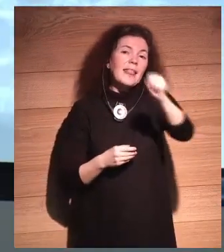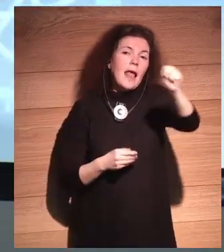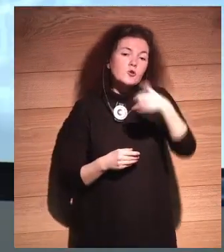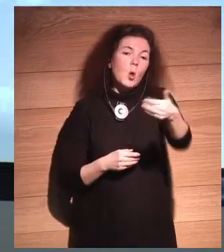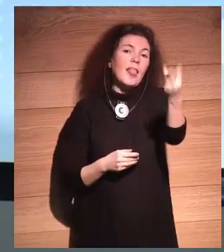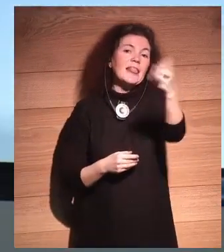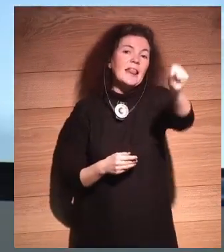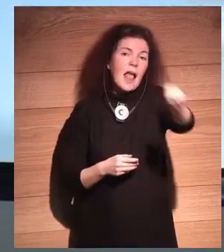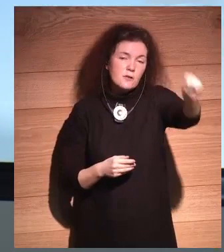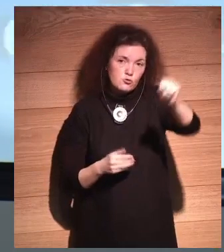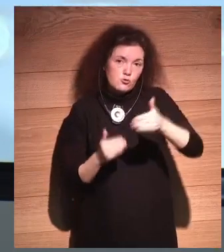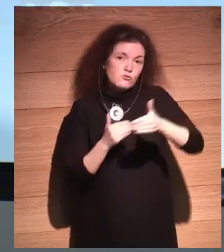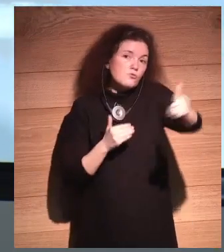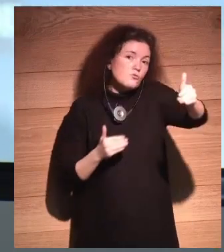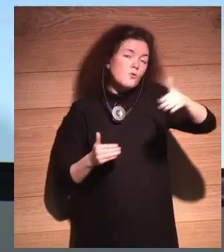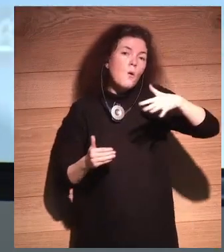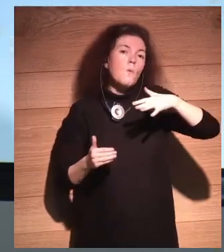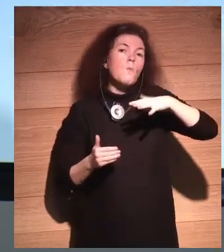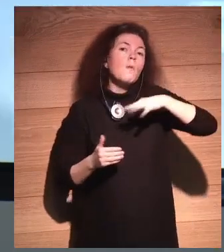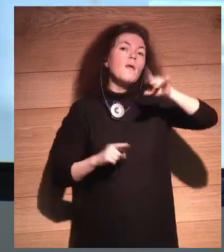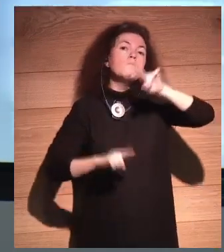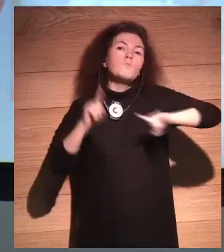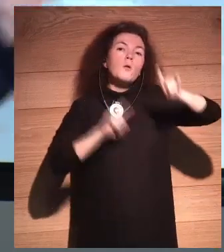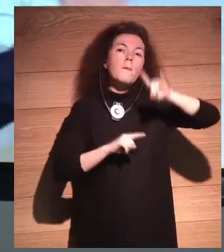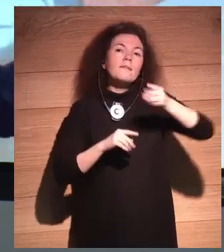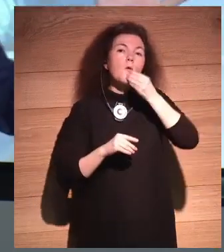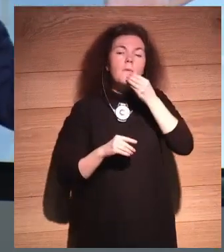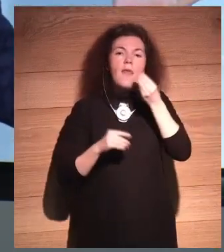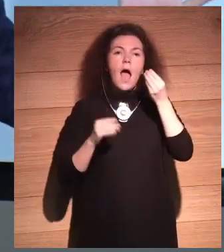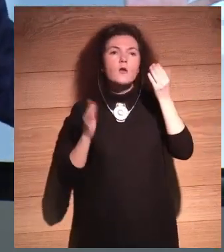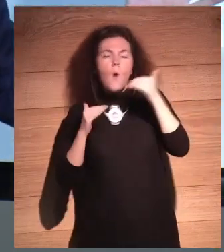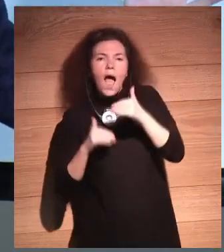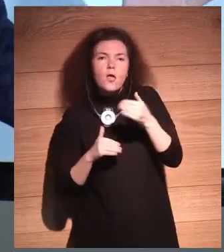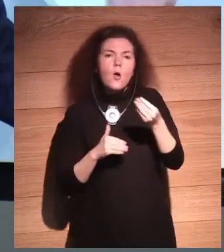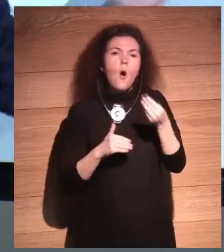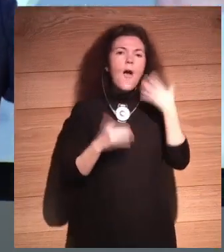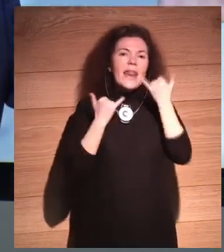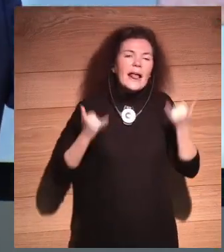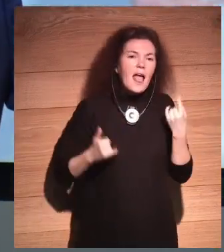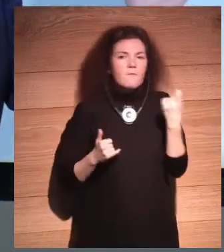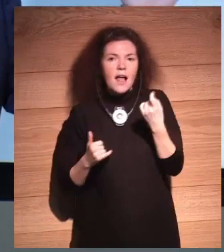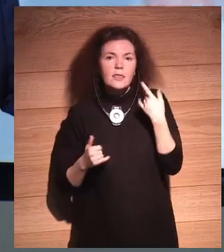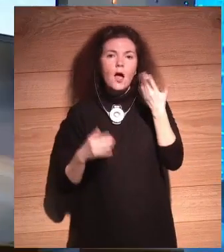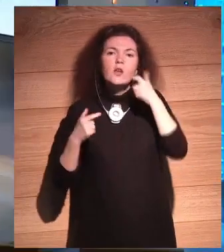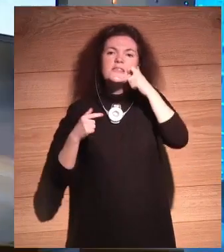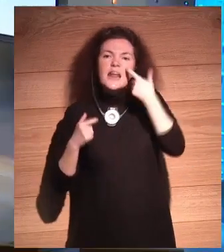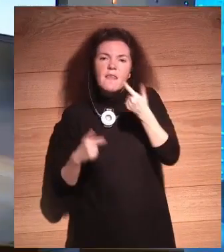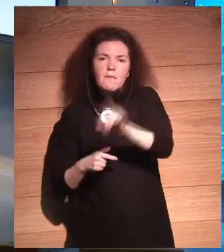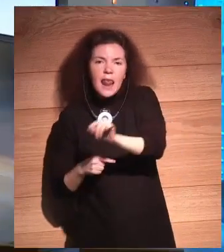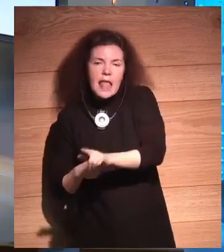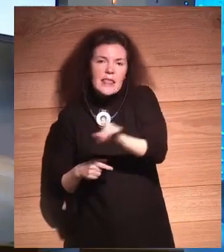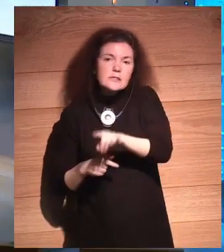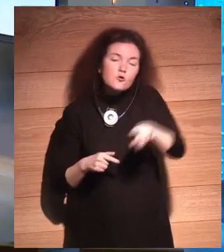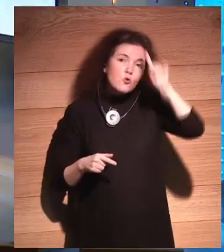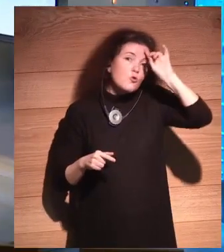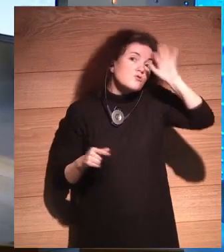We have unlimited food, unlimited energy, cheap health care, global economy. I mean, that's amazing. That's like